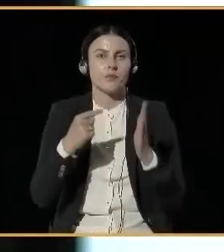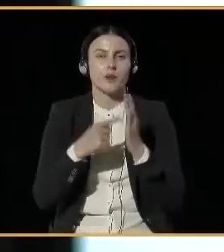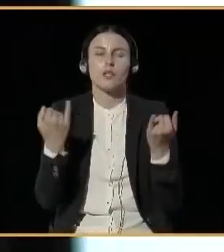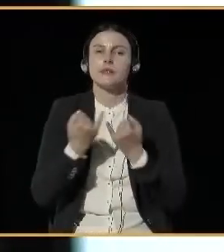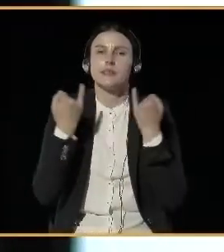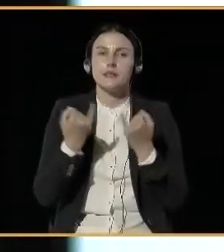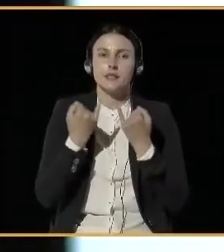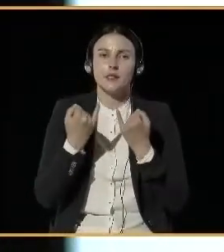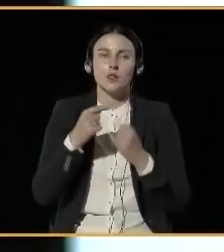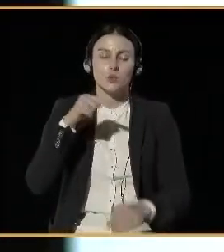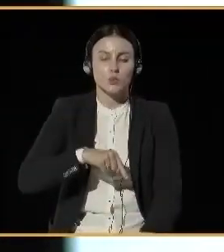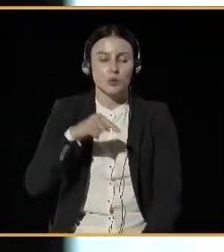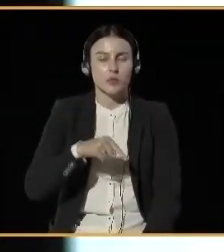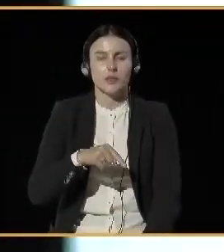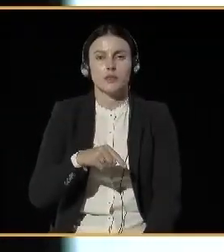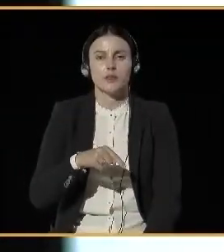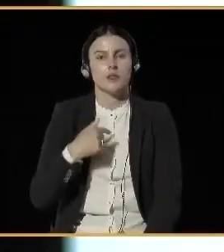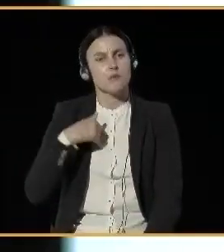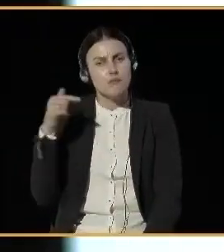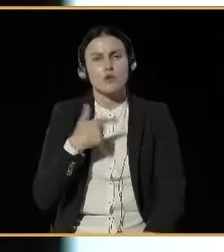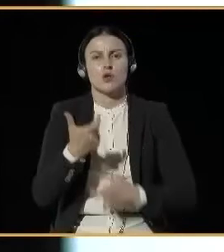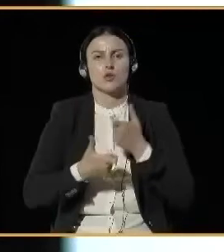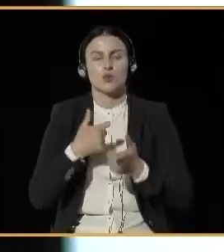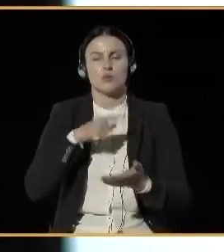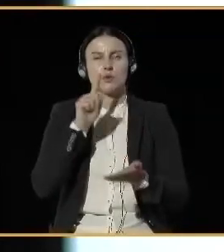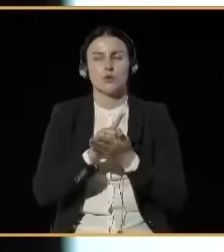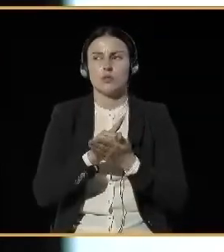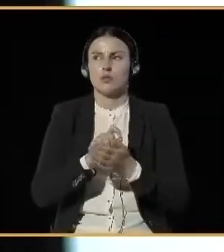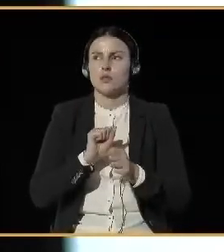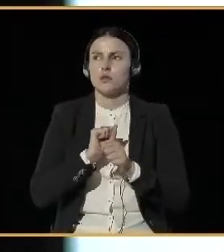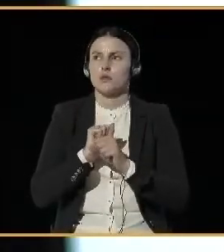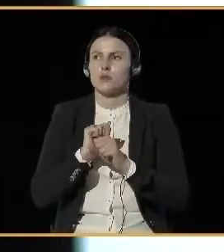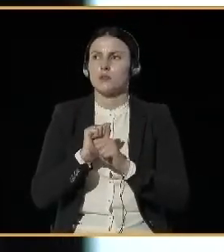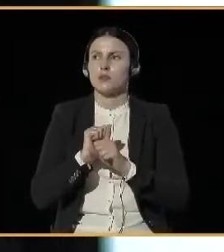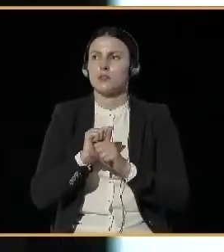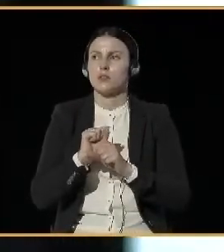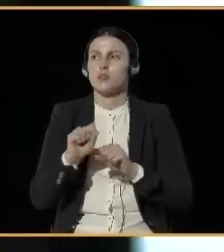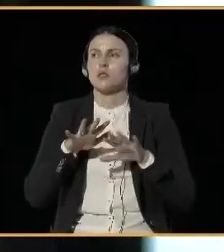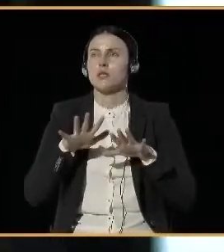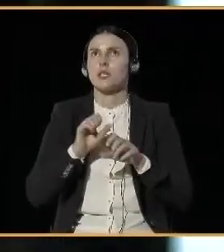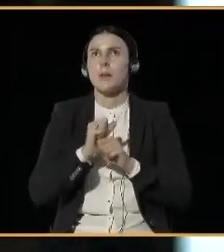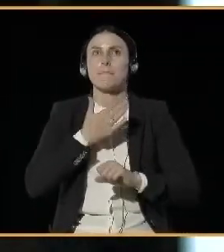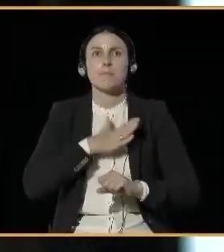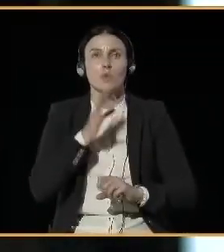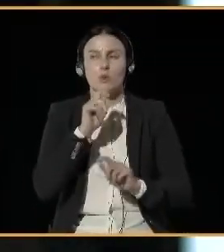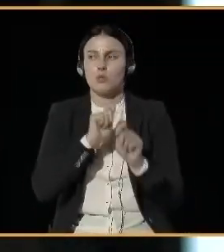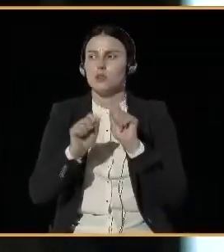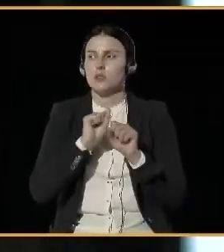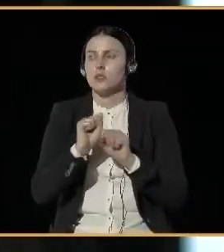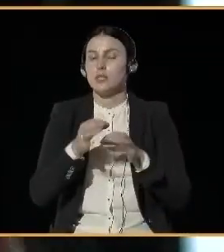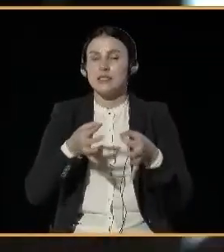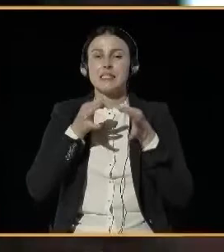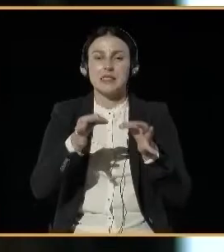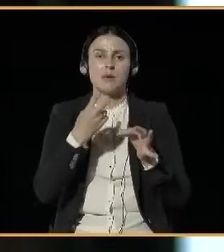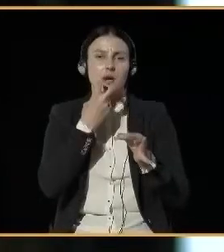solutions, but I don't think we can just start with the infrastructure for the electric cars at the moment, or ban the city from